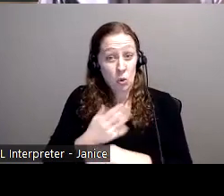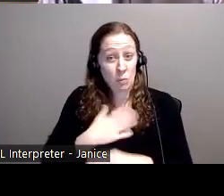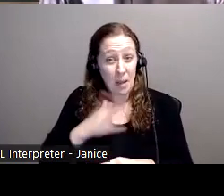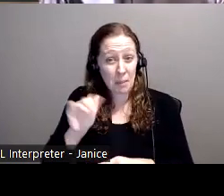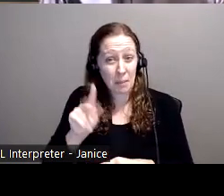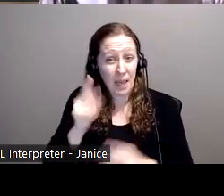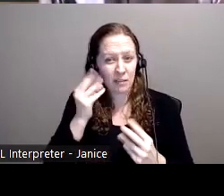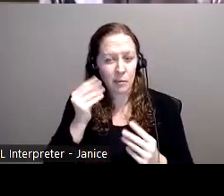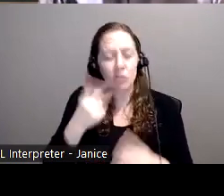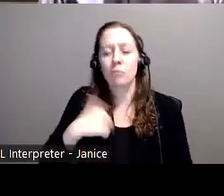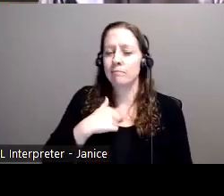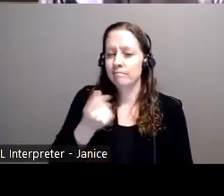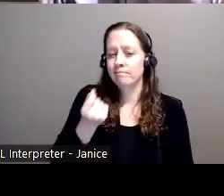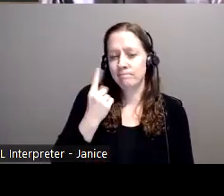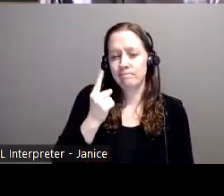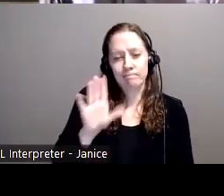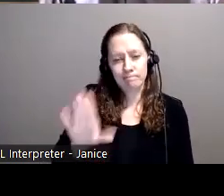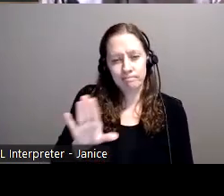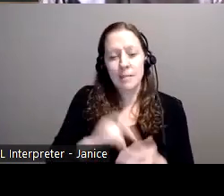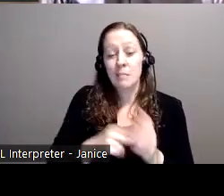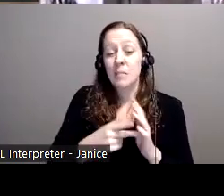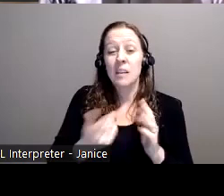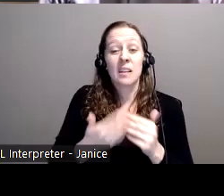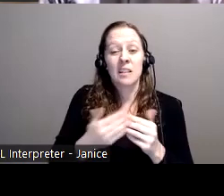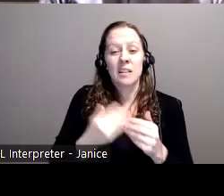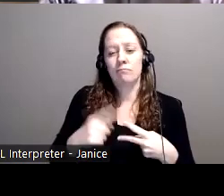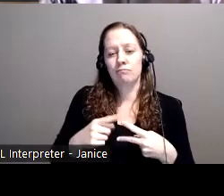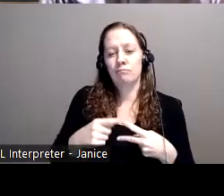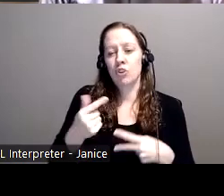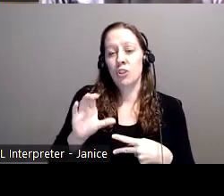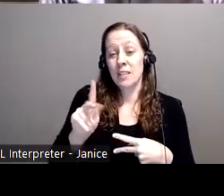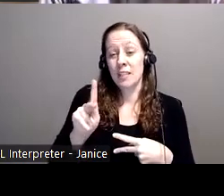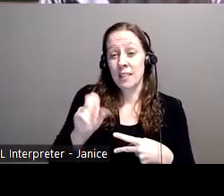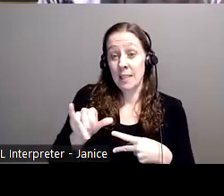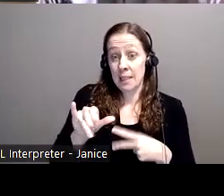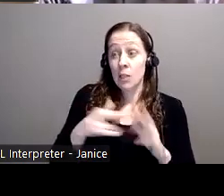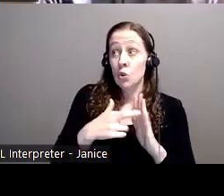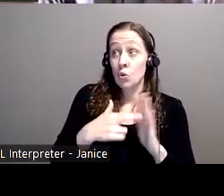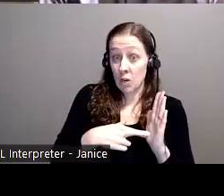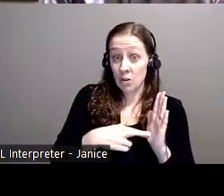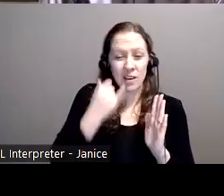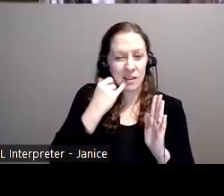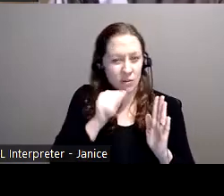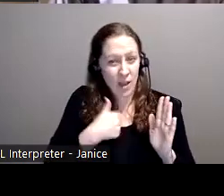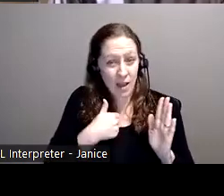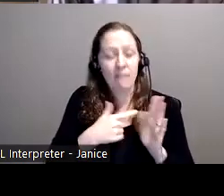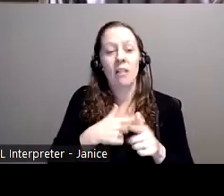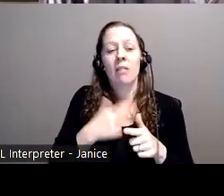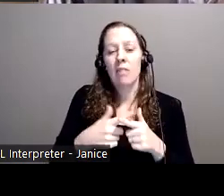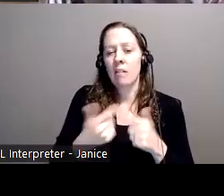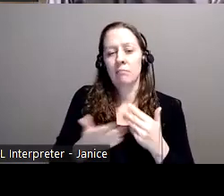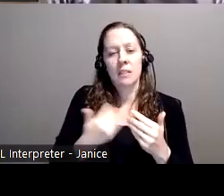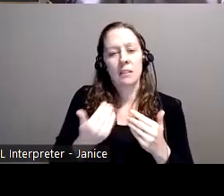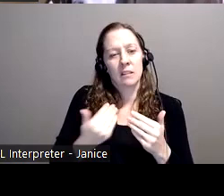understandably, easiest way is to use a GC key. If you don't have one, register for one. And then you'll be able to file a report fairly